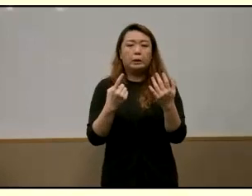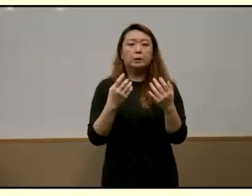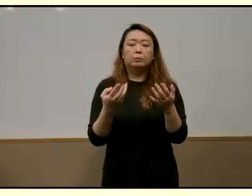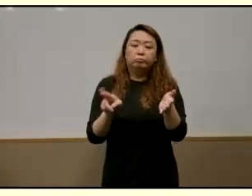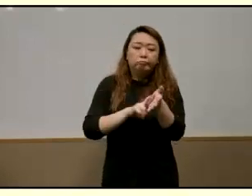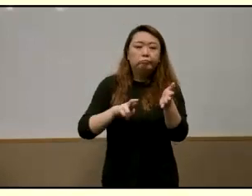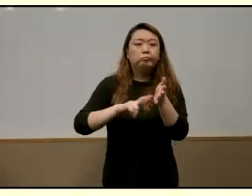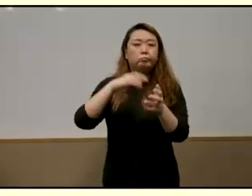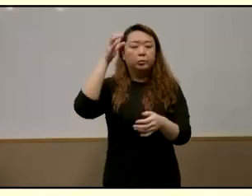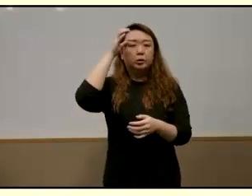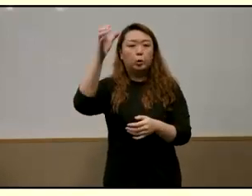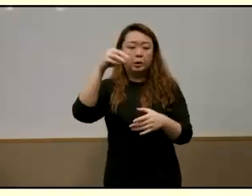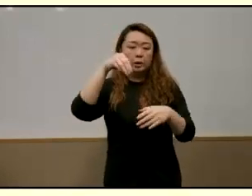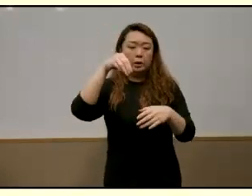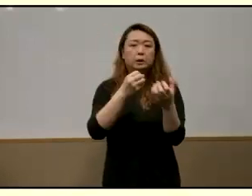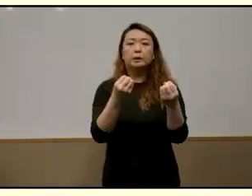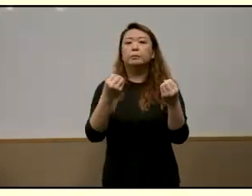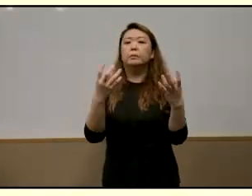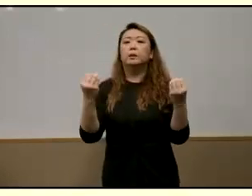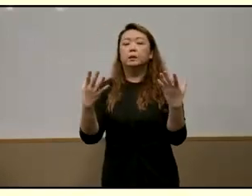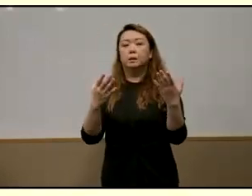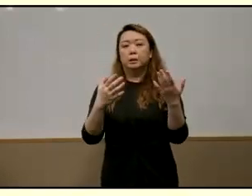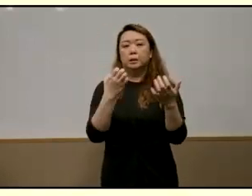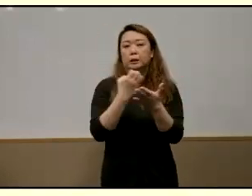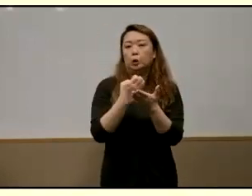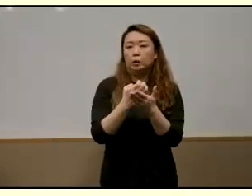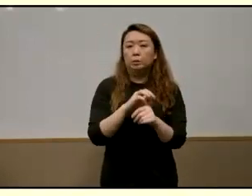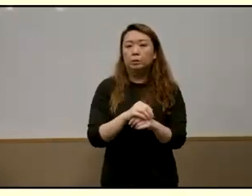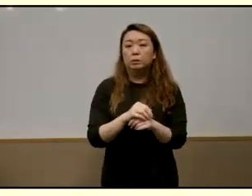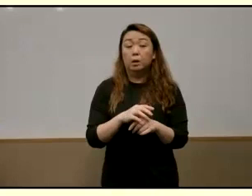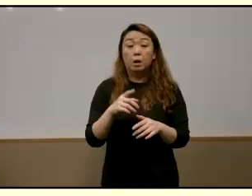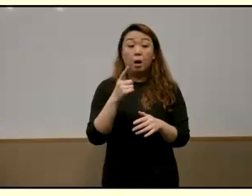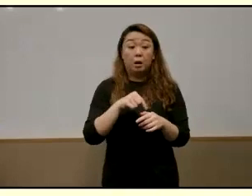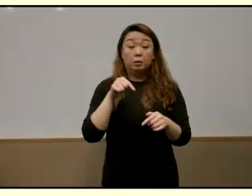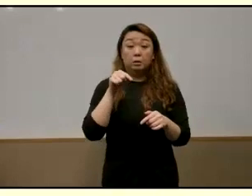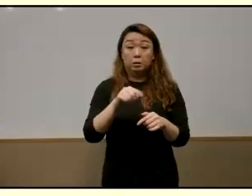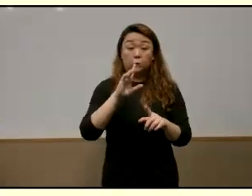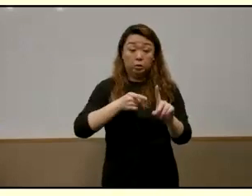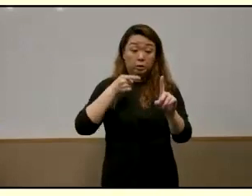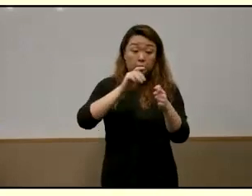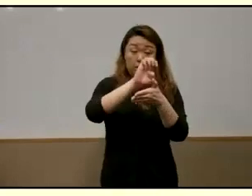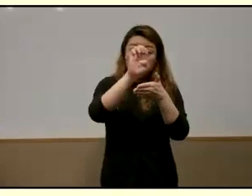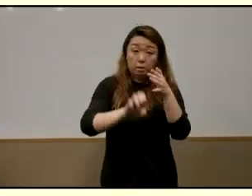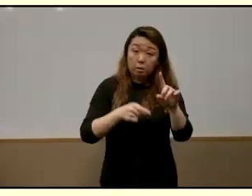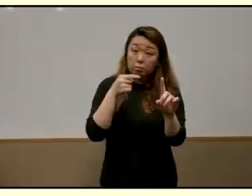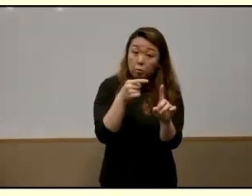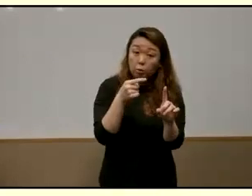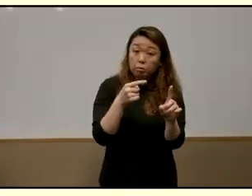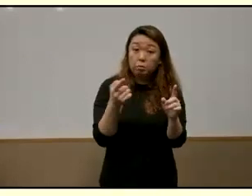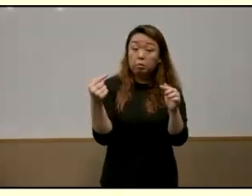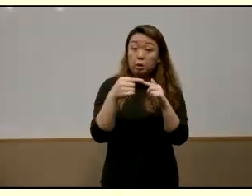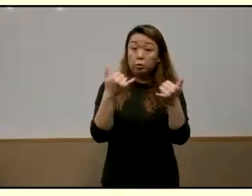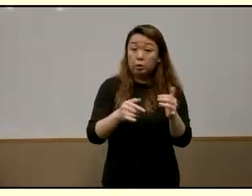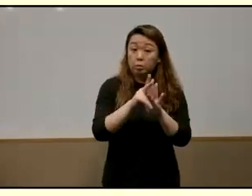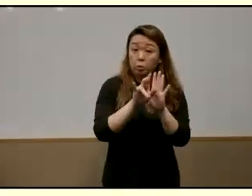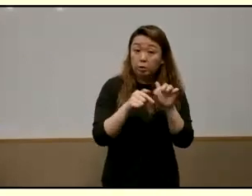competitive economies while it's emphasized or implied as a desired endpoint in public policy in many such states my